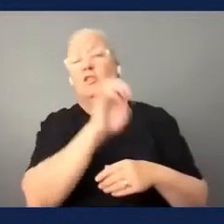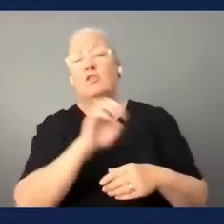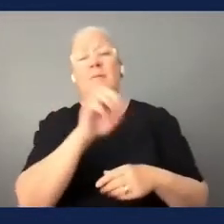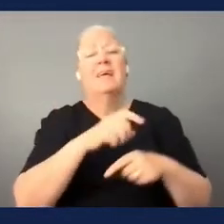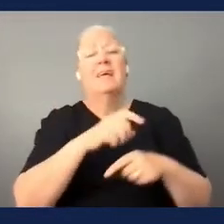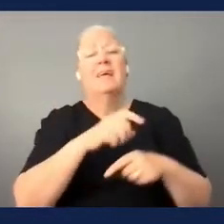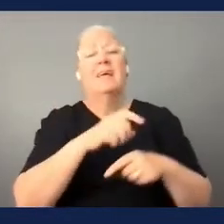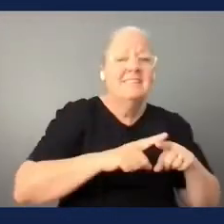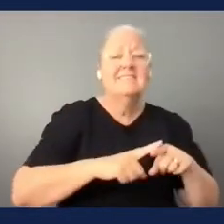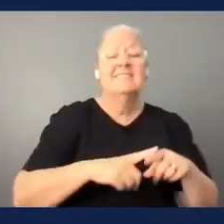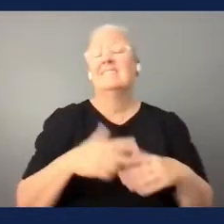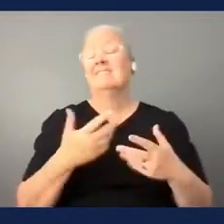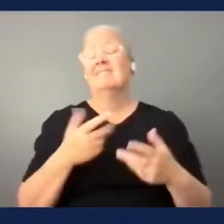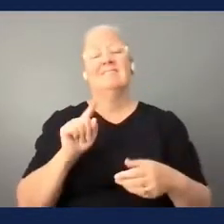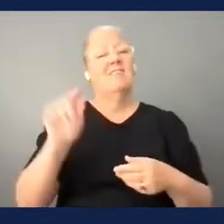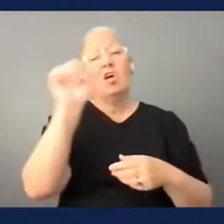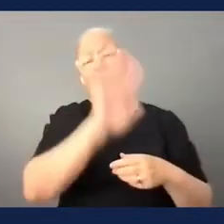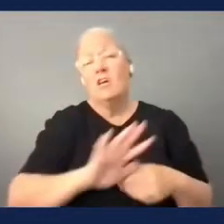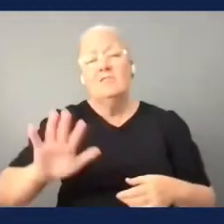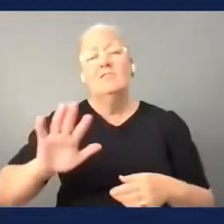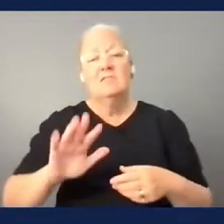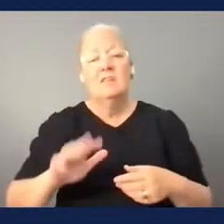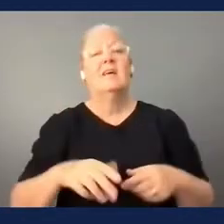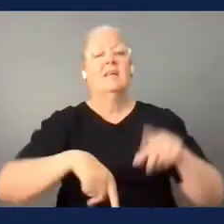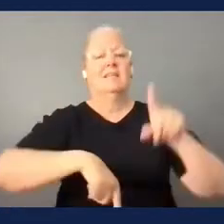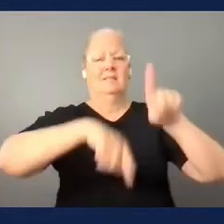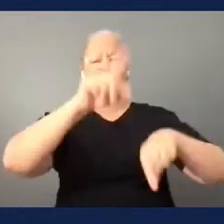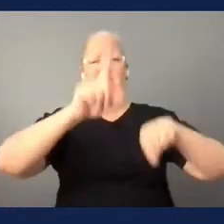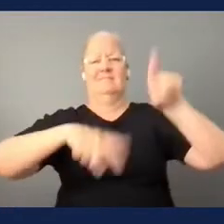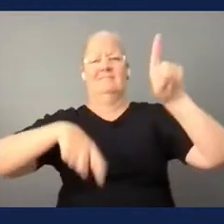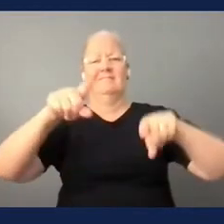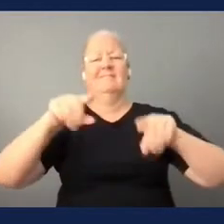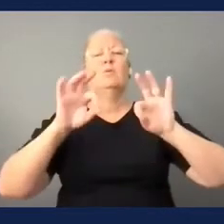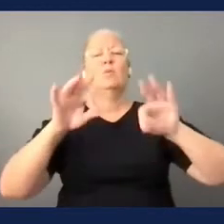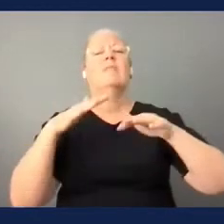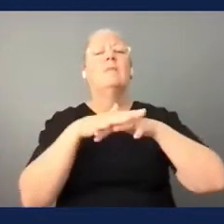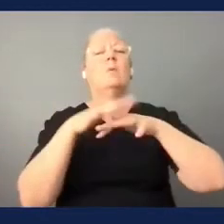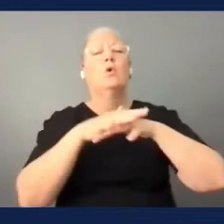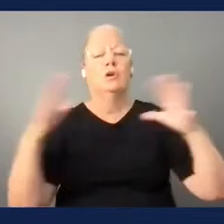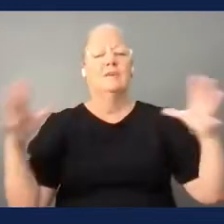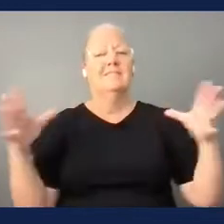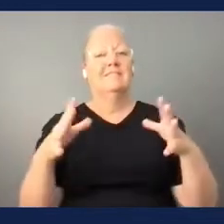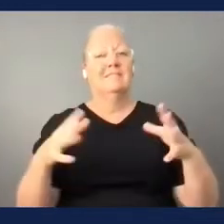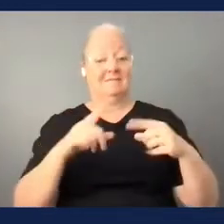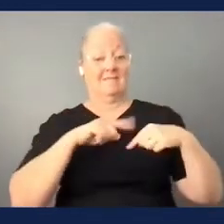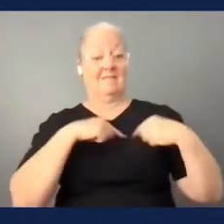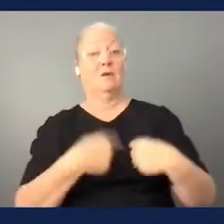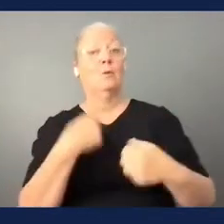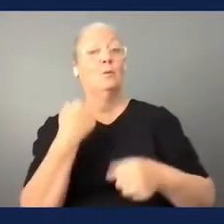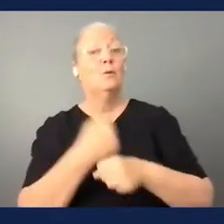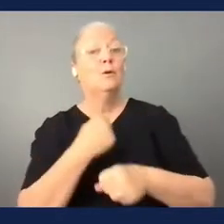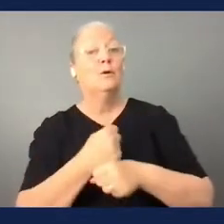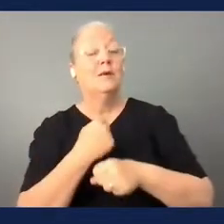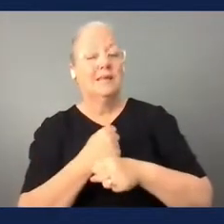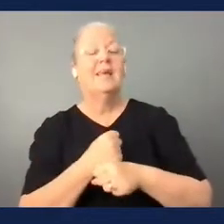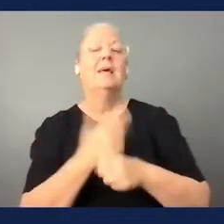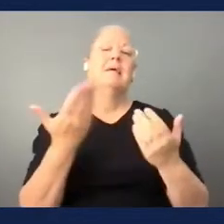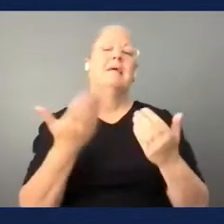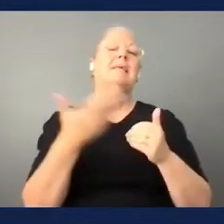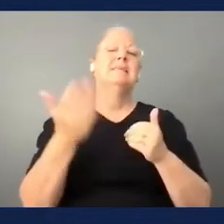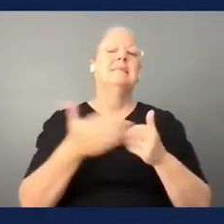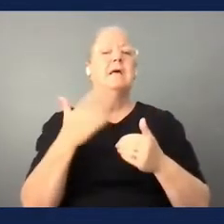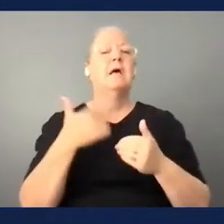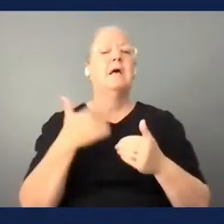and i think having that diverse network that diverse volunteer group it made it easier for us to contact a key stakeholder within every region